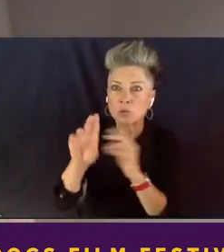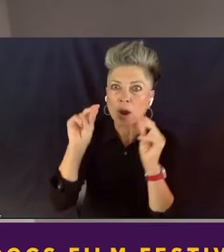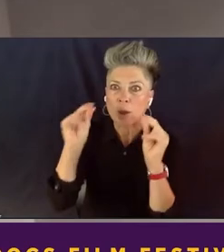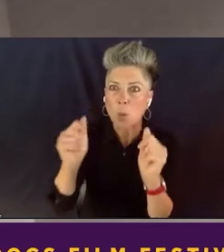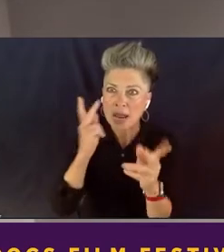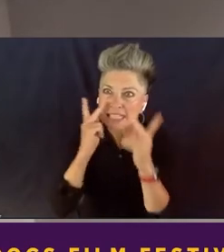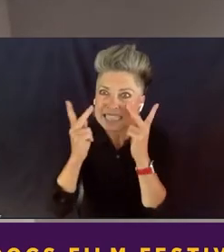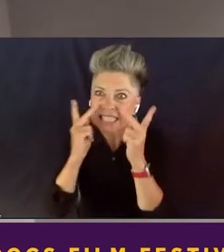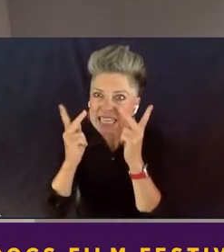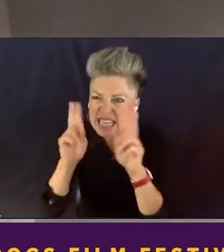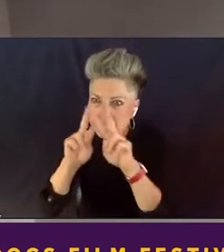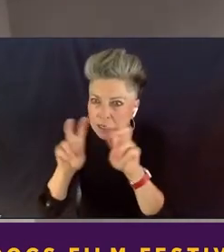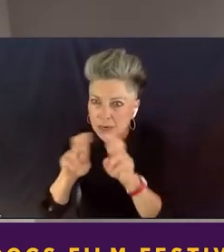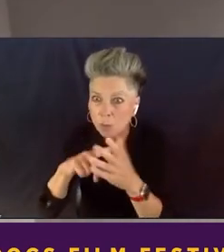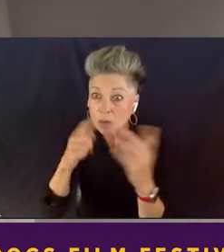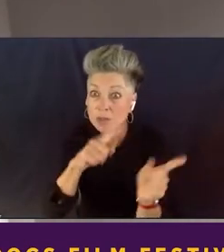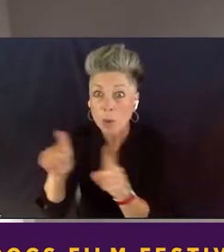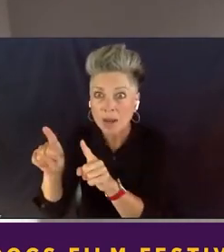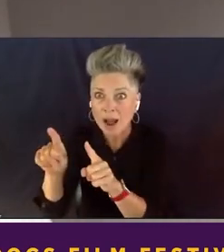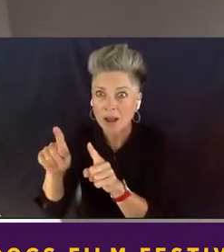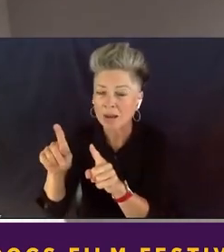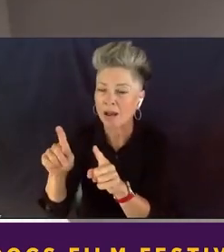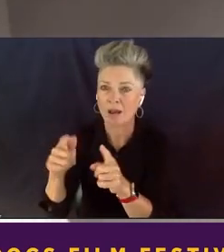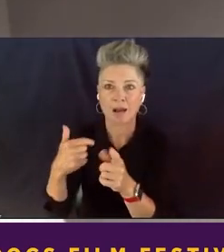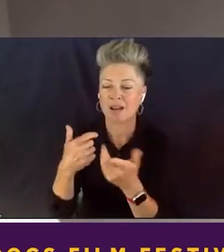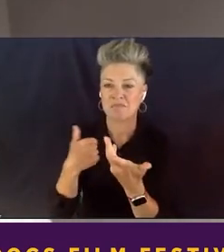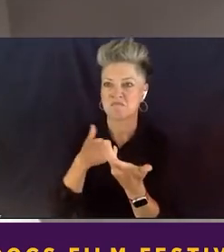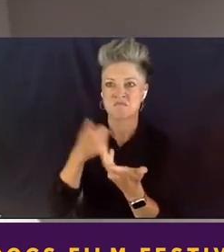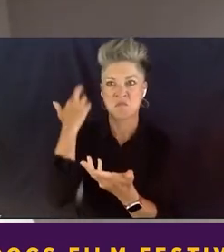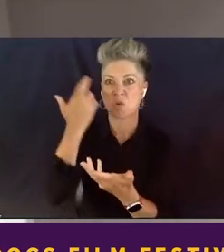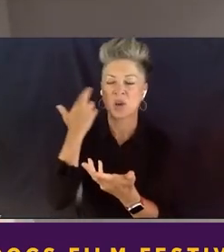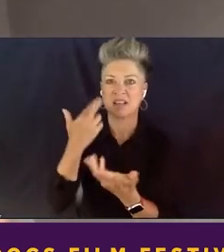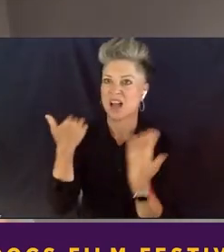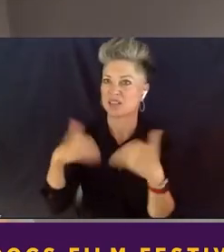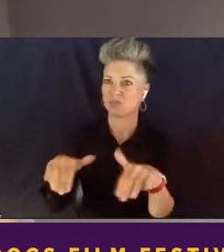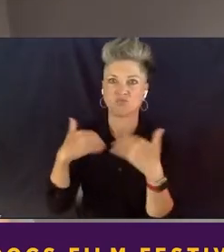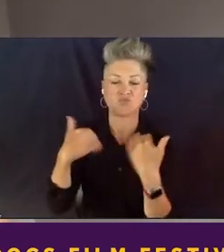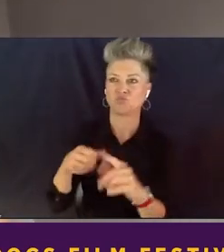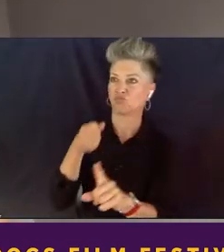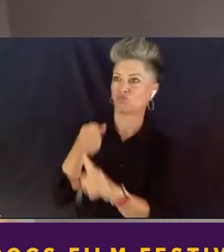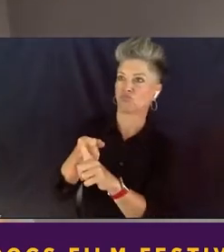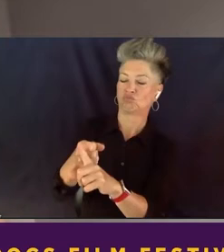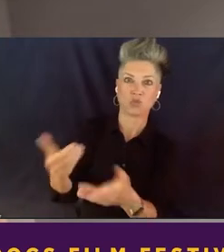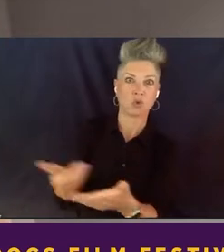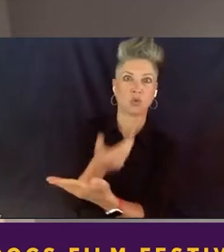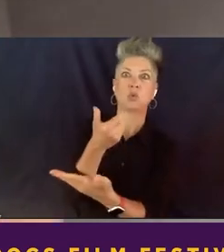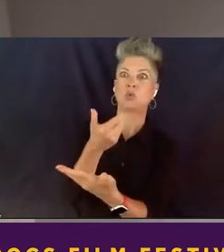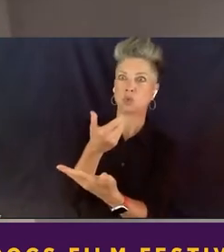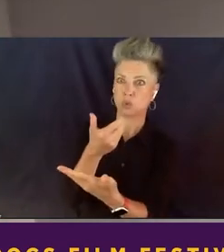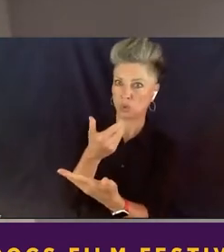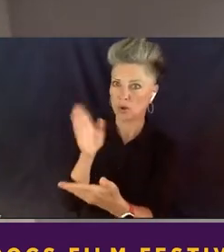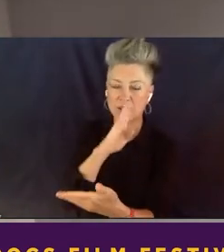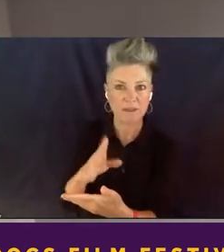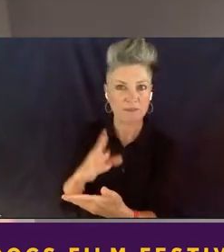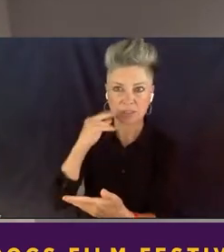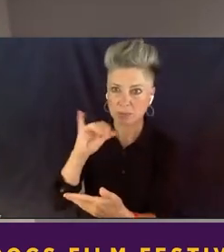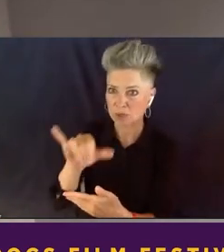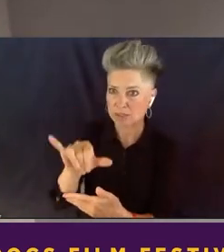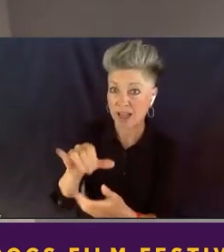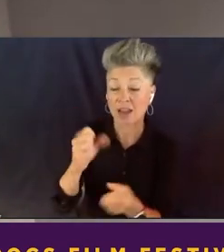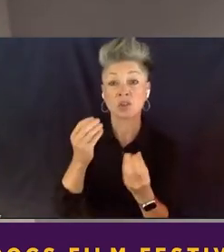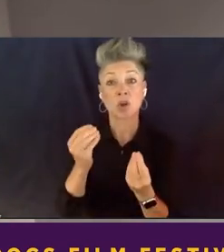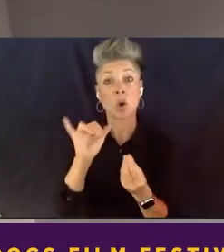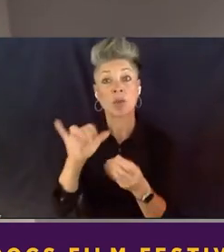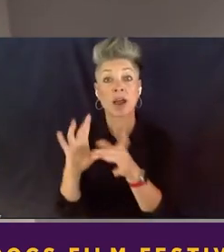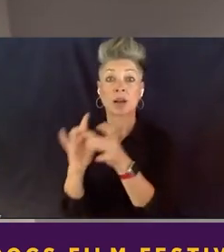in there, I said, this is unlike anything we've ever seen, and so does that relate to a larger story that is one of the